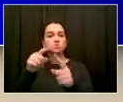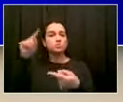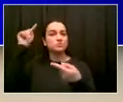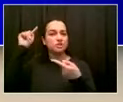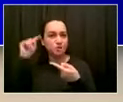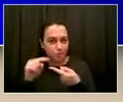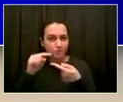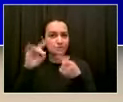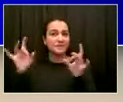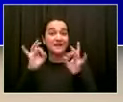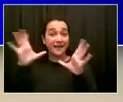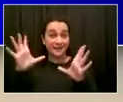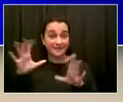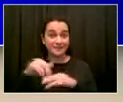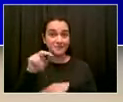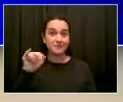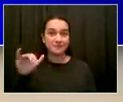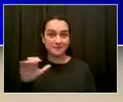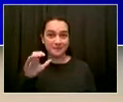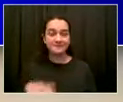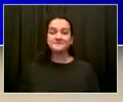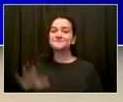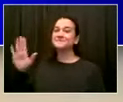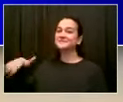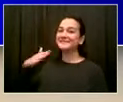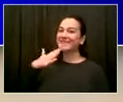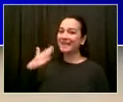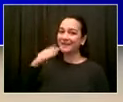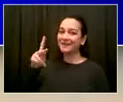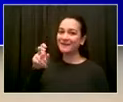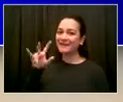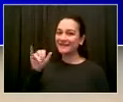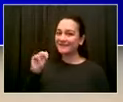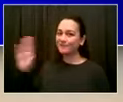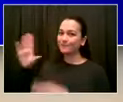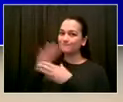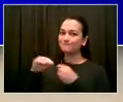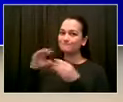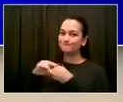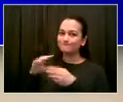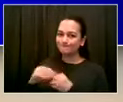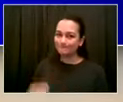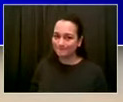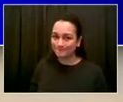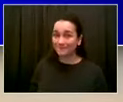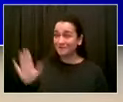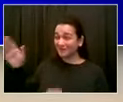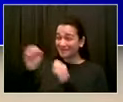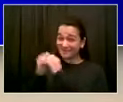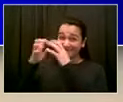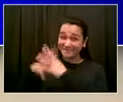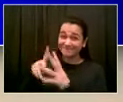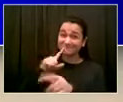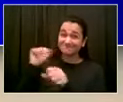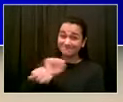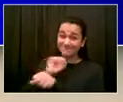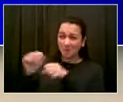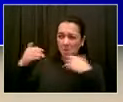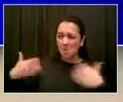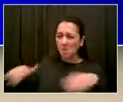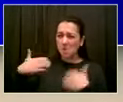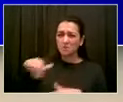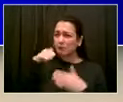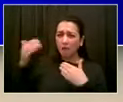so much to say you're going to create something to make it work. You've done that. Your colleagues have done that. It's making a difference. It's going to be one of the reasons